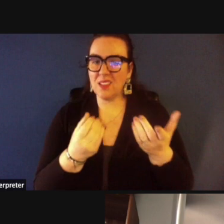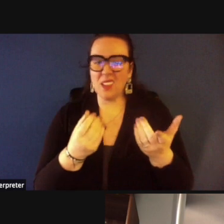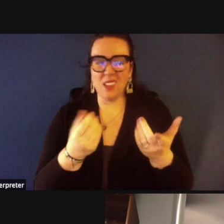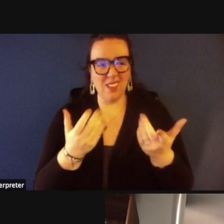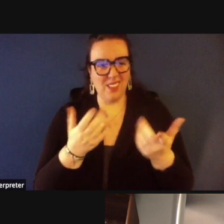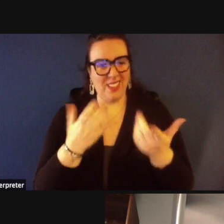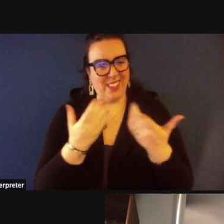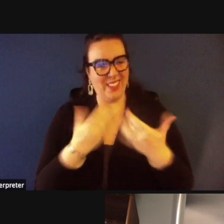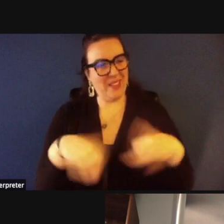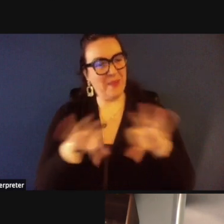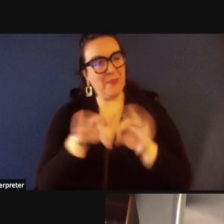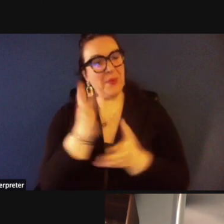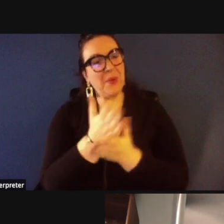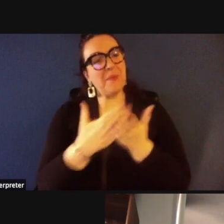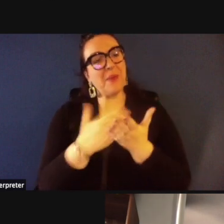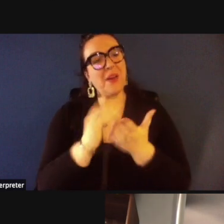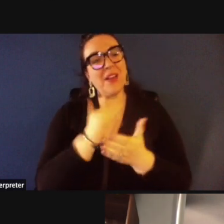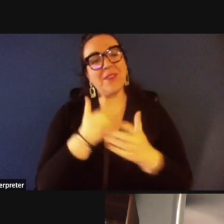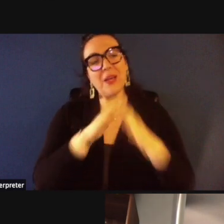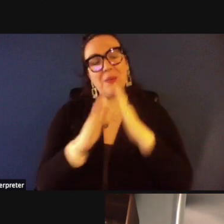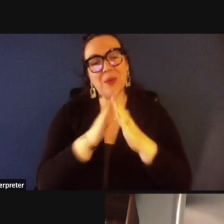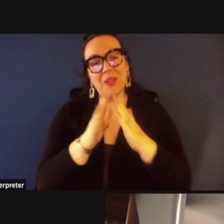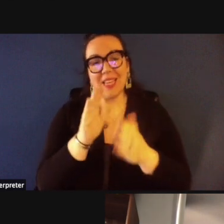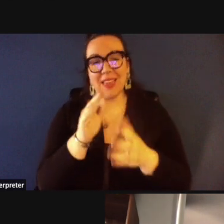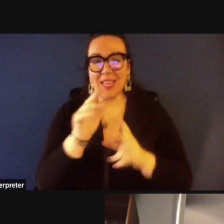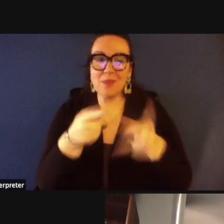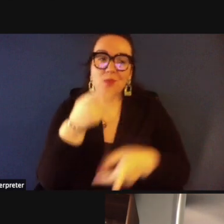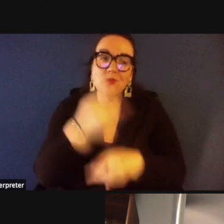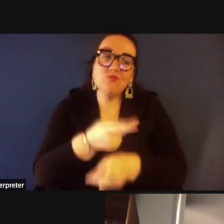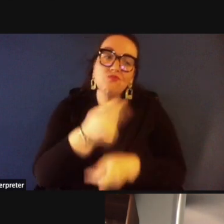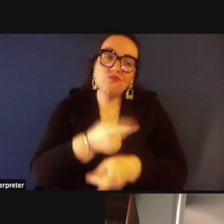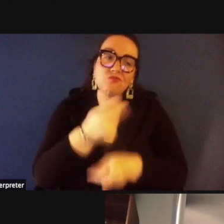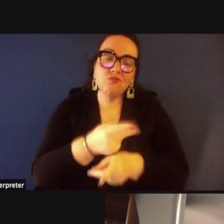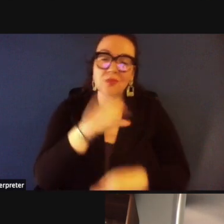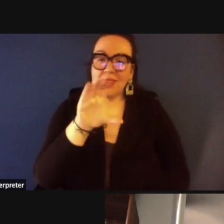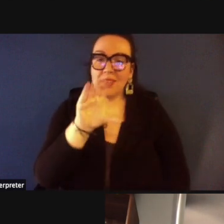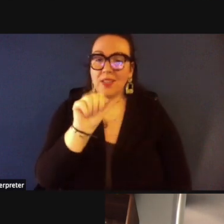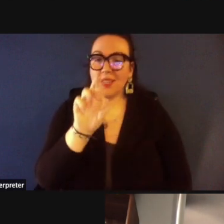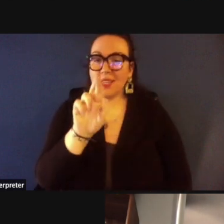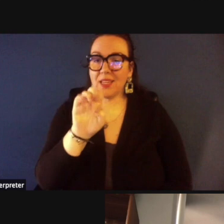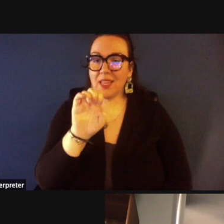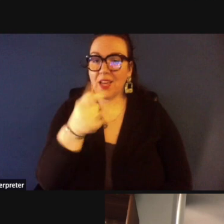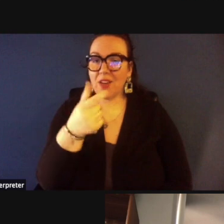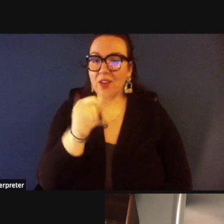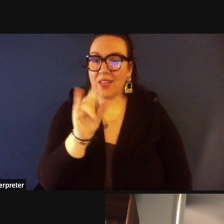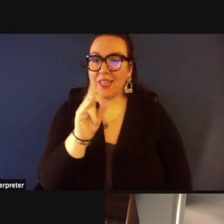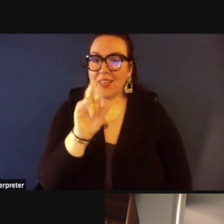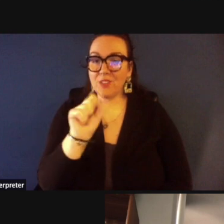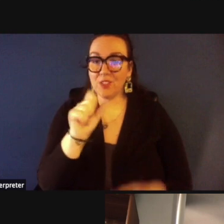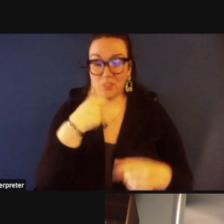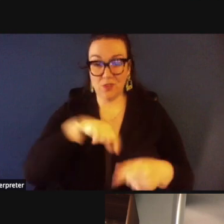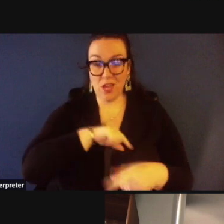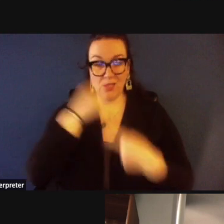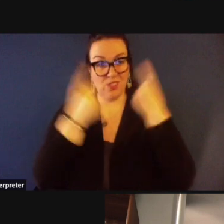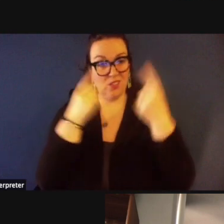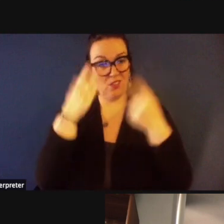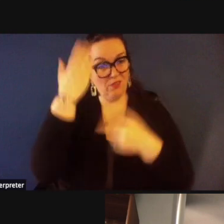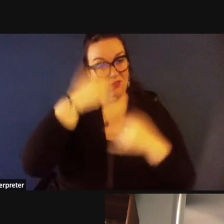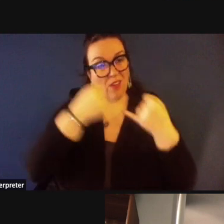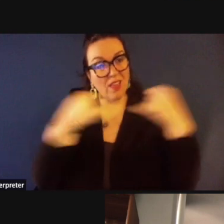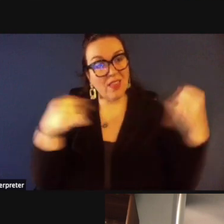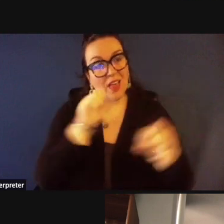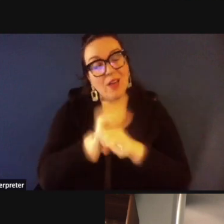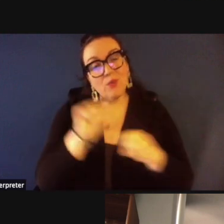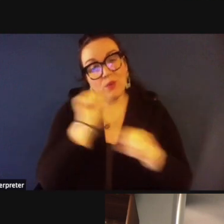community which is the caregiver um caregivers for us they're the frontline workers you know they make sure that